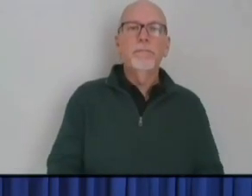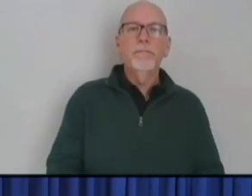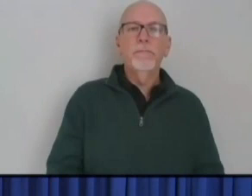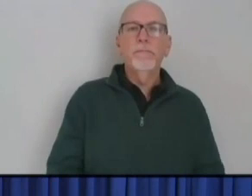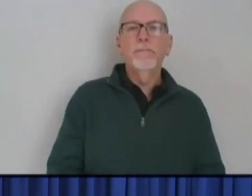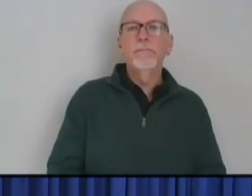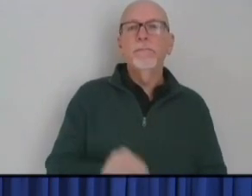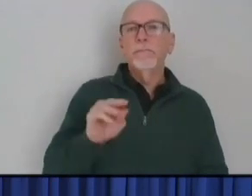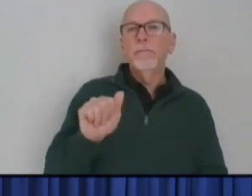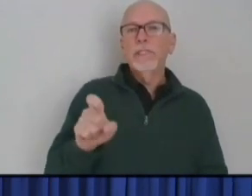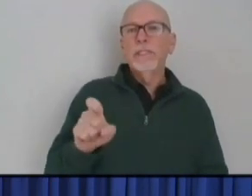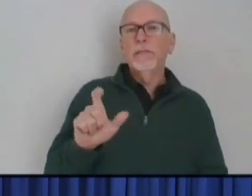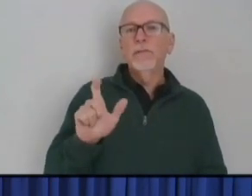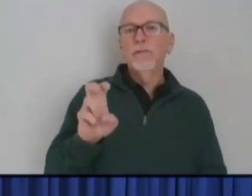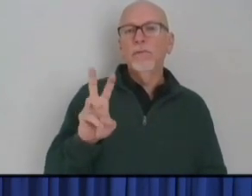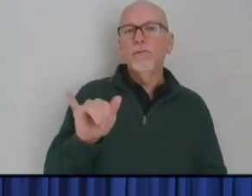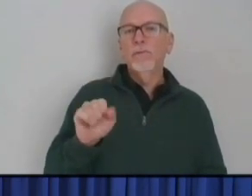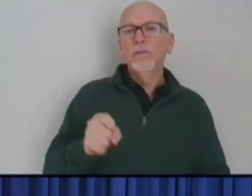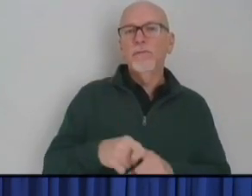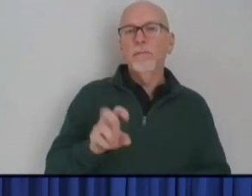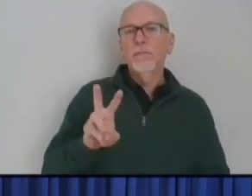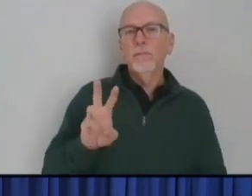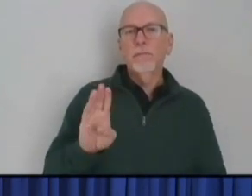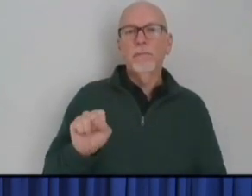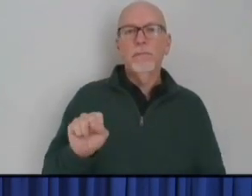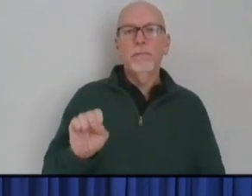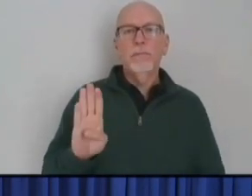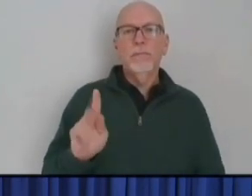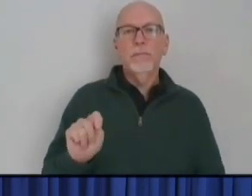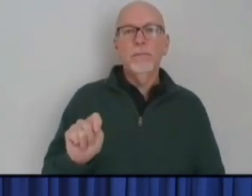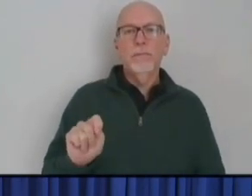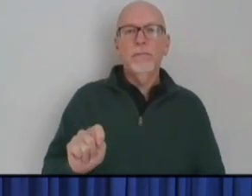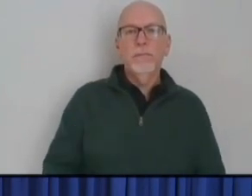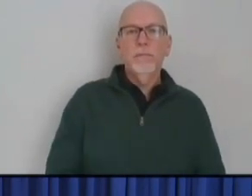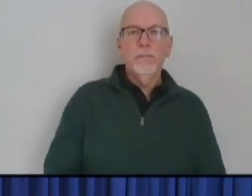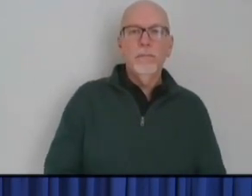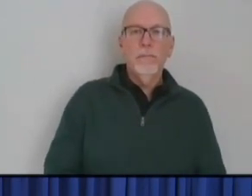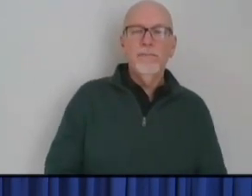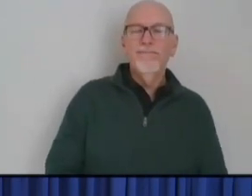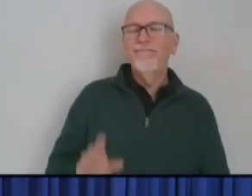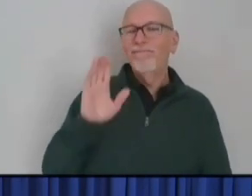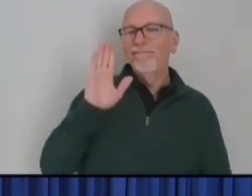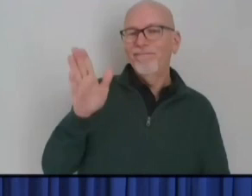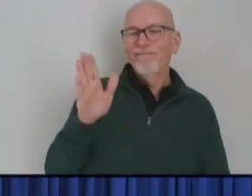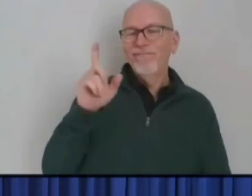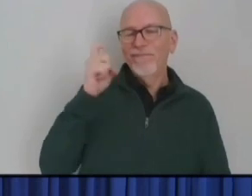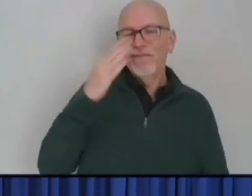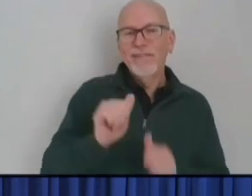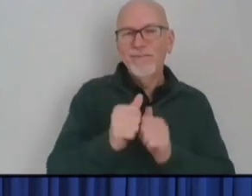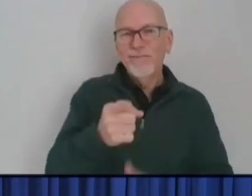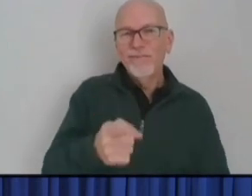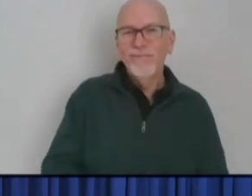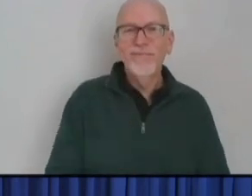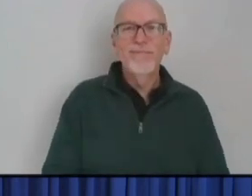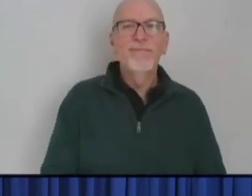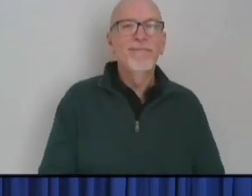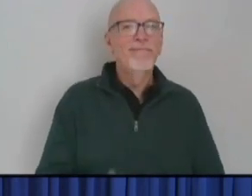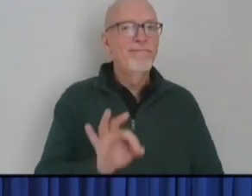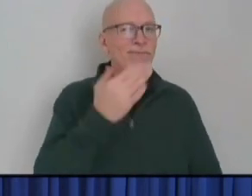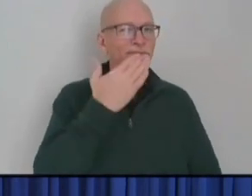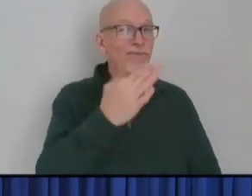Max Lewis, WSBT. Afternoon, Max. Good afternoon, Governor. How are you? Good. How about yourself?